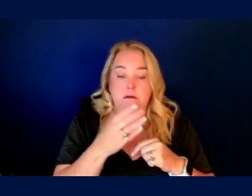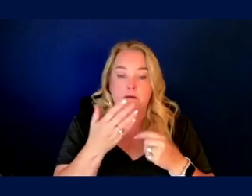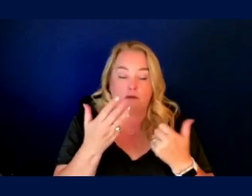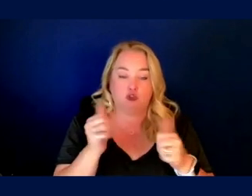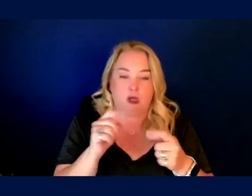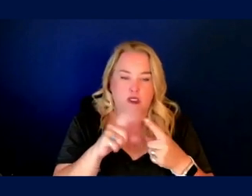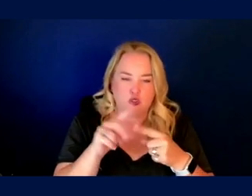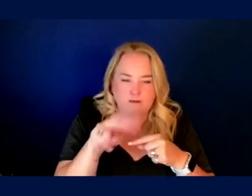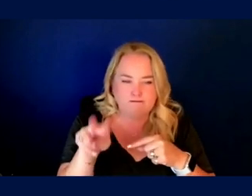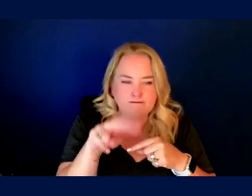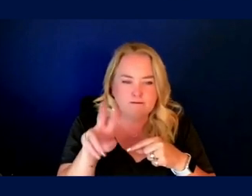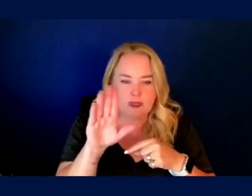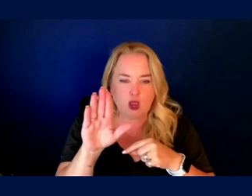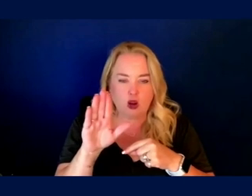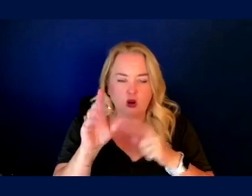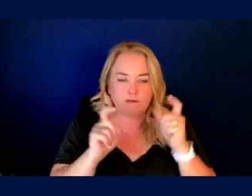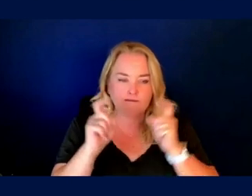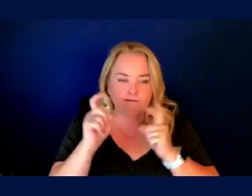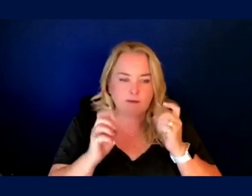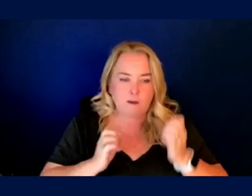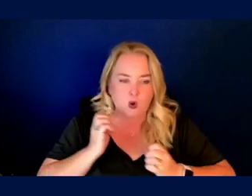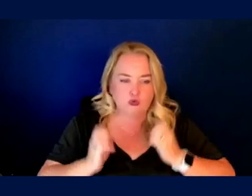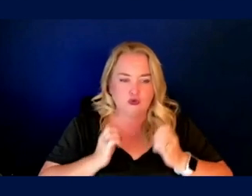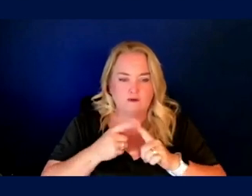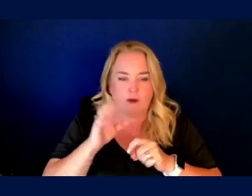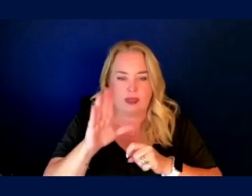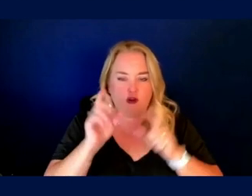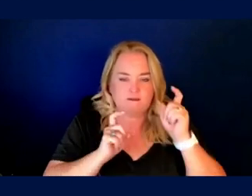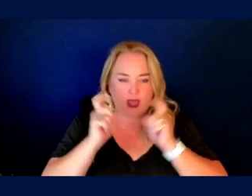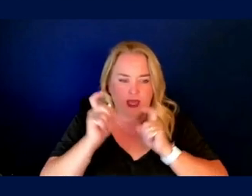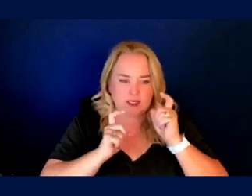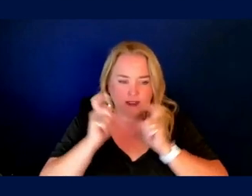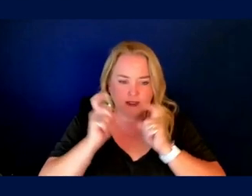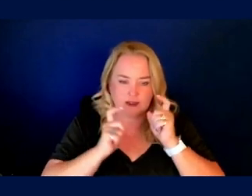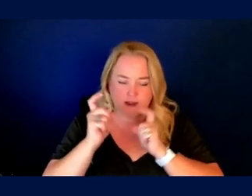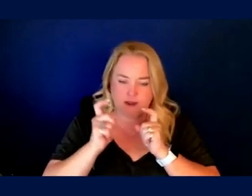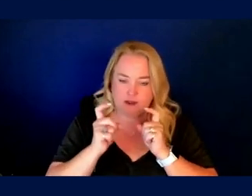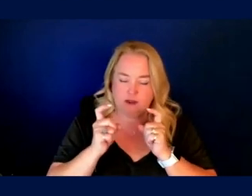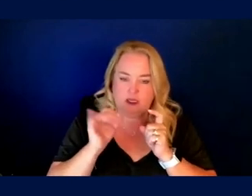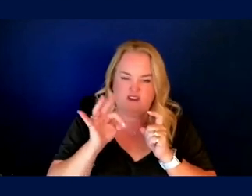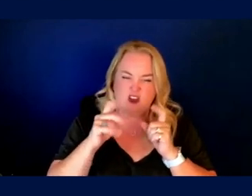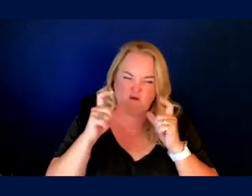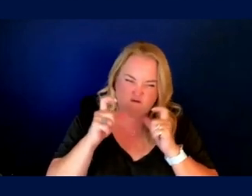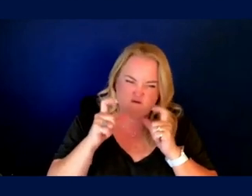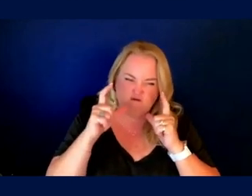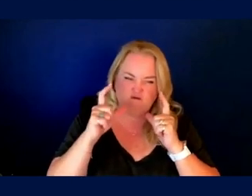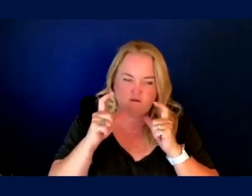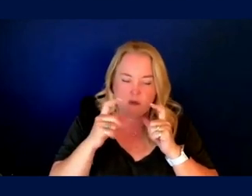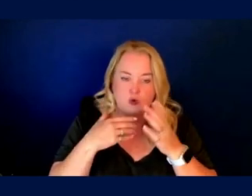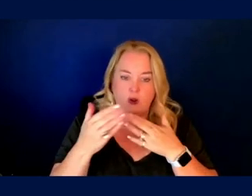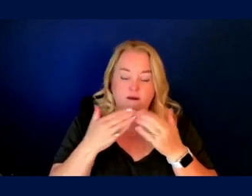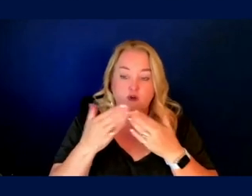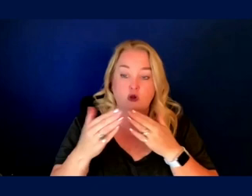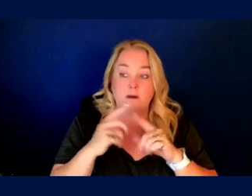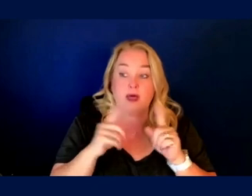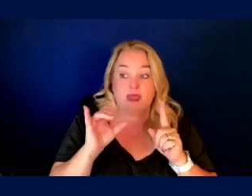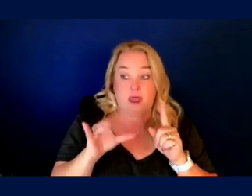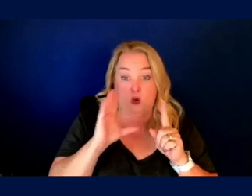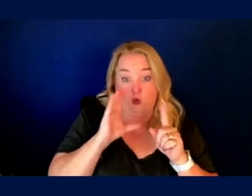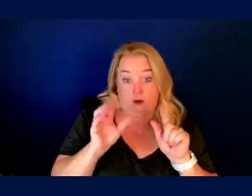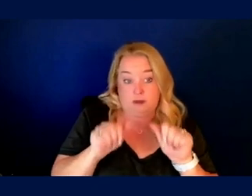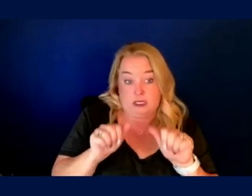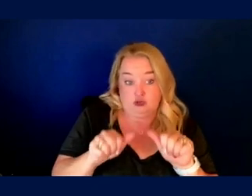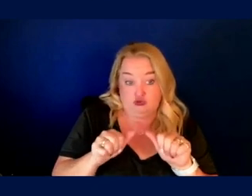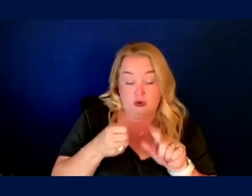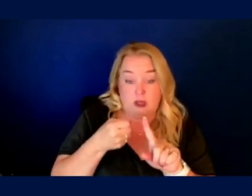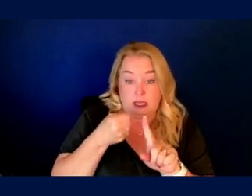emotional state from their facial configuration, whether they're grimacing or whatever, that's going to potentially could